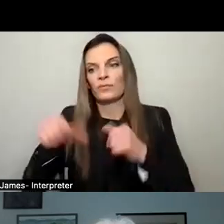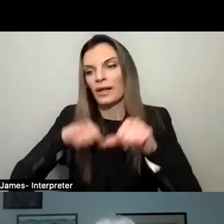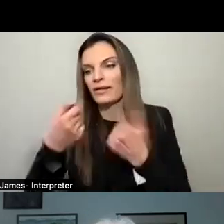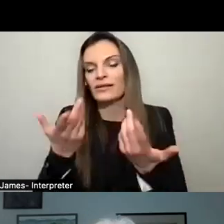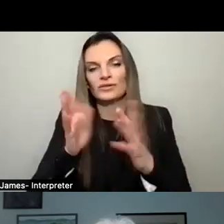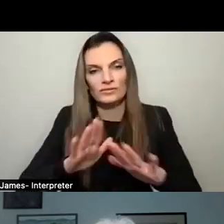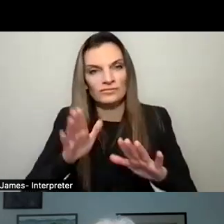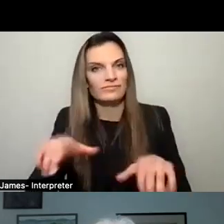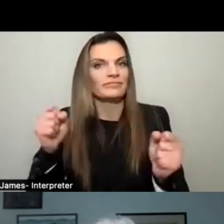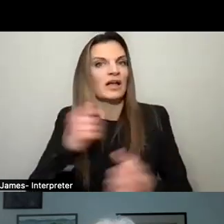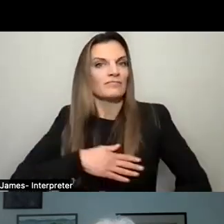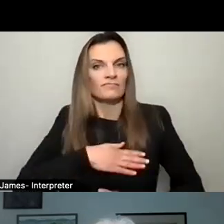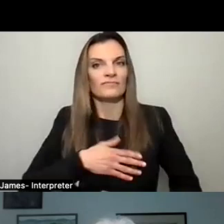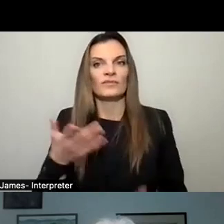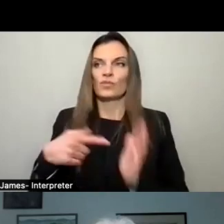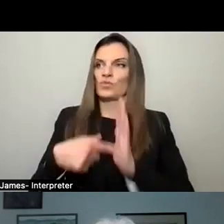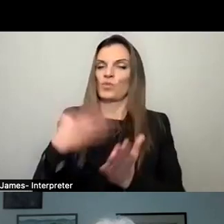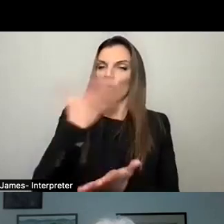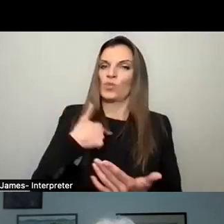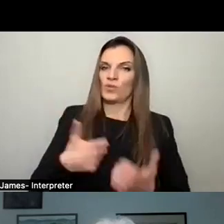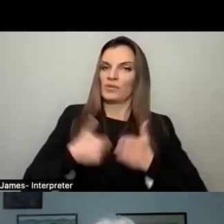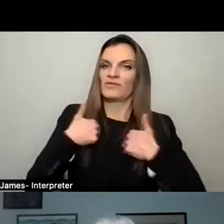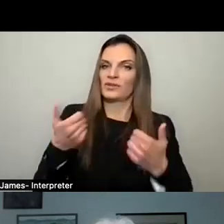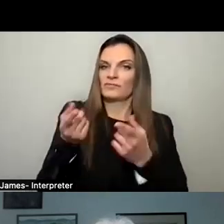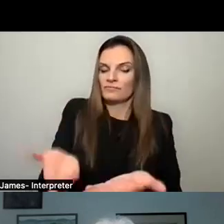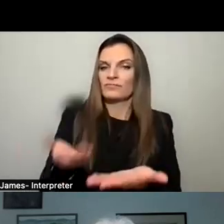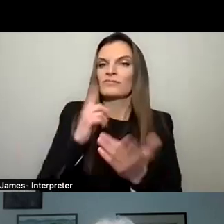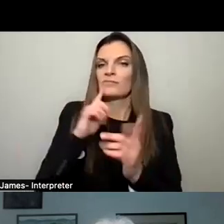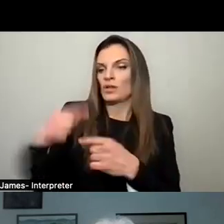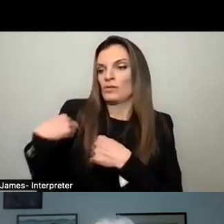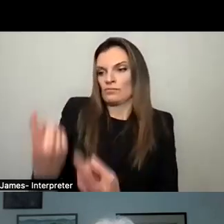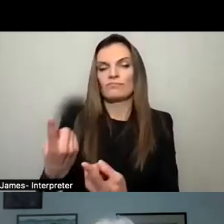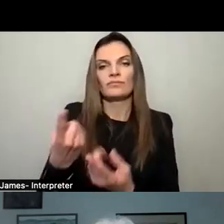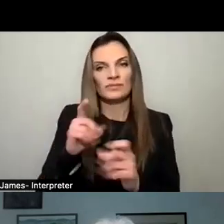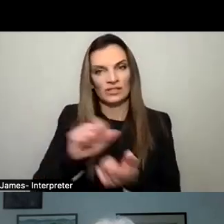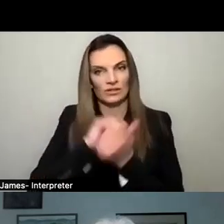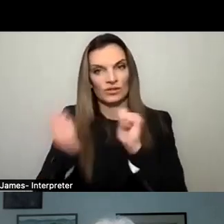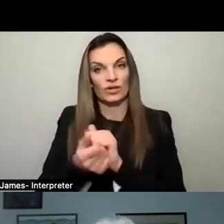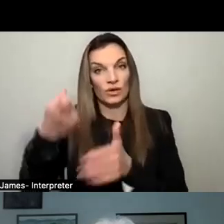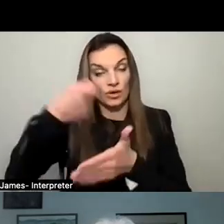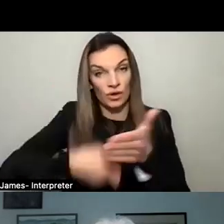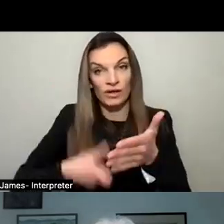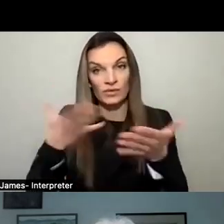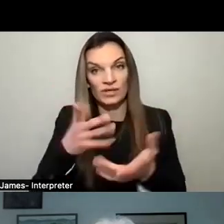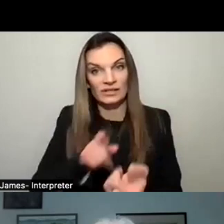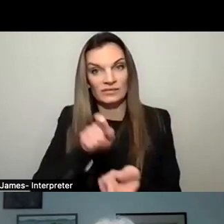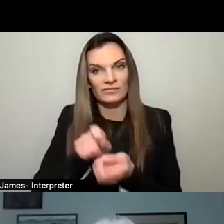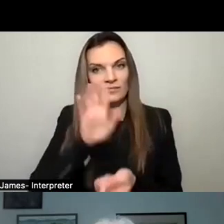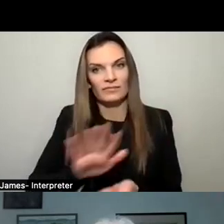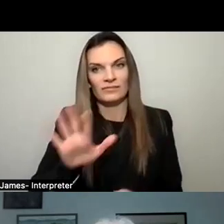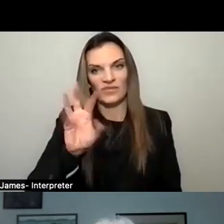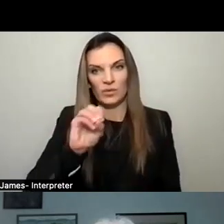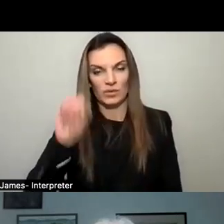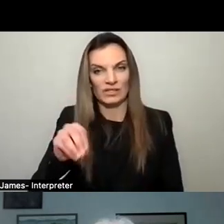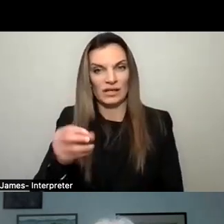represents our idea of what the village should be. It's just been a long time since we've made that change. What is it going to cost? I think it's about 50 percent